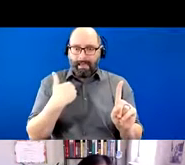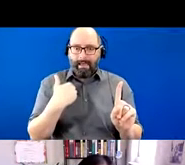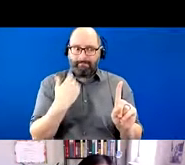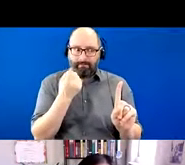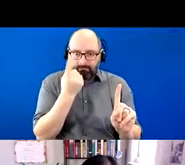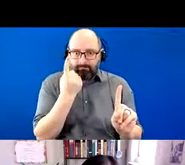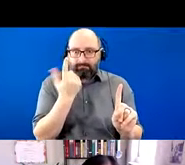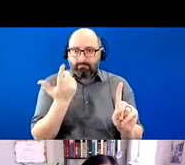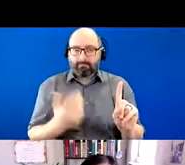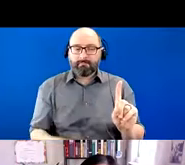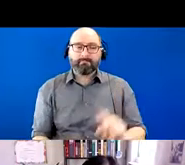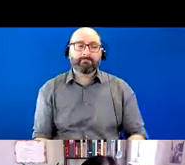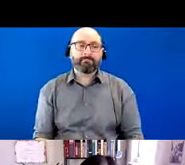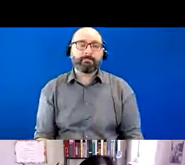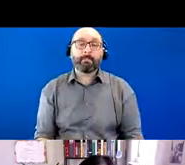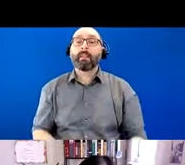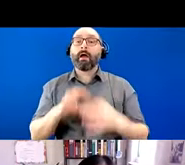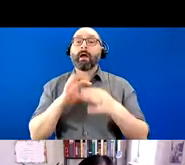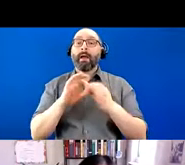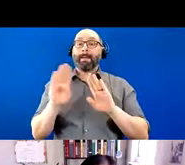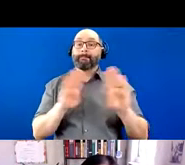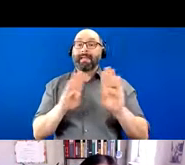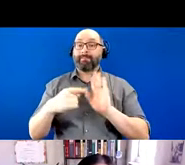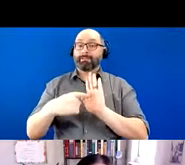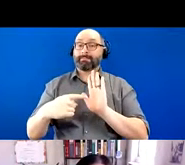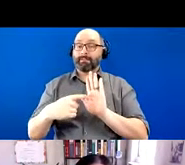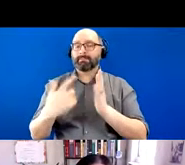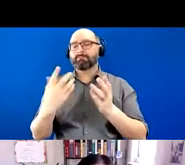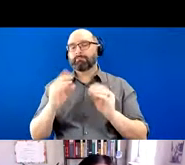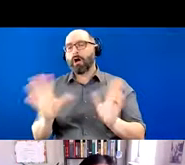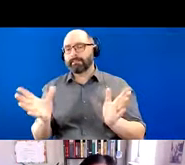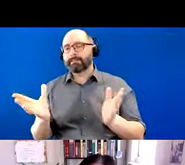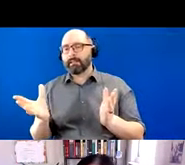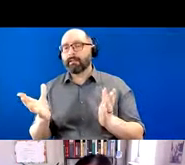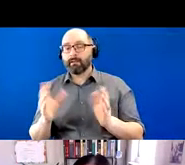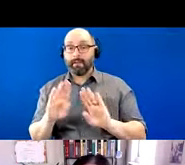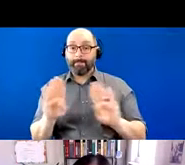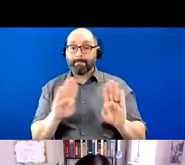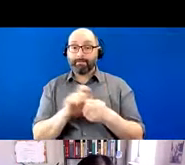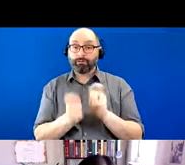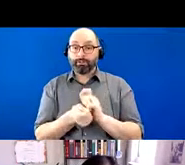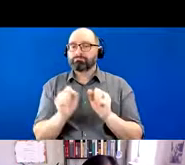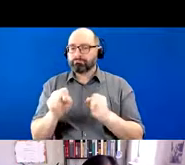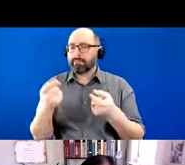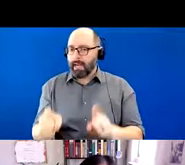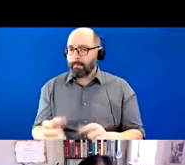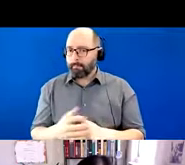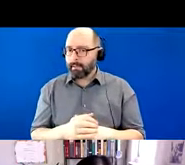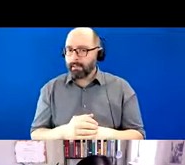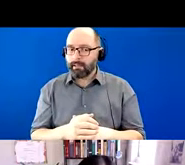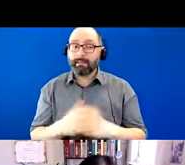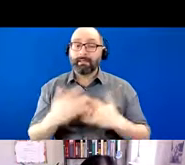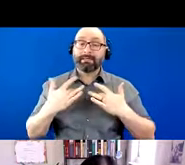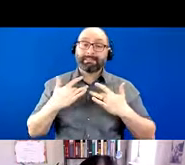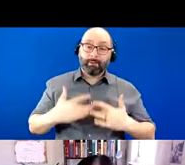In terms of behavioral symptoms, obviously I think behavioral changes can occur. Depression